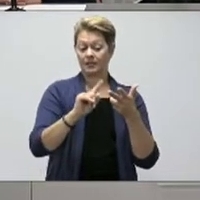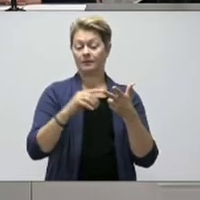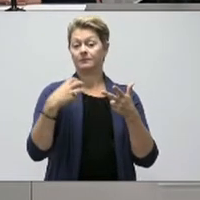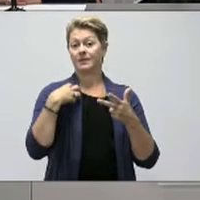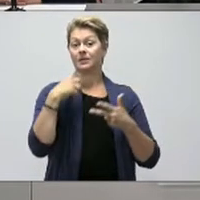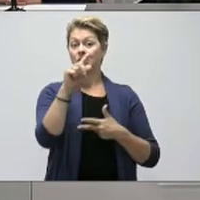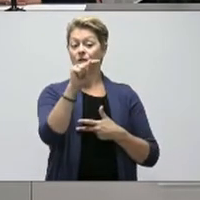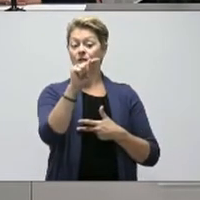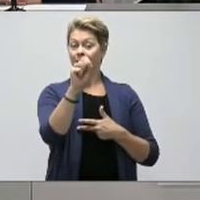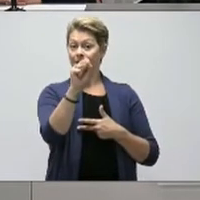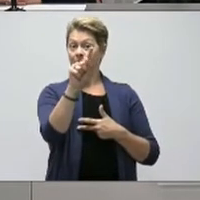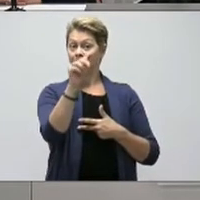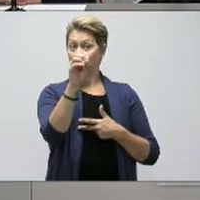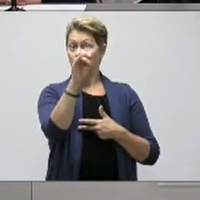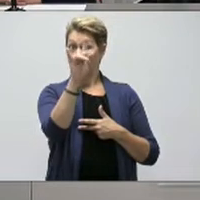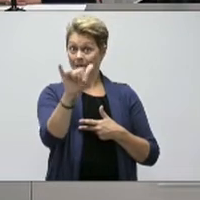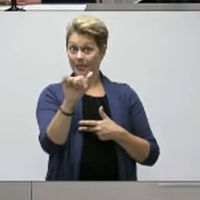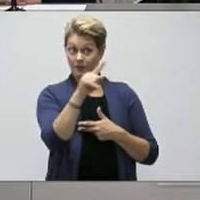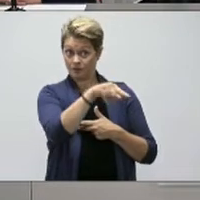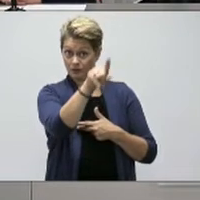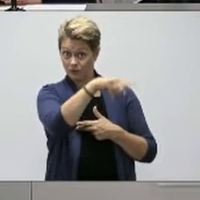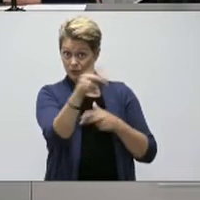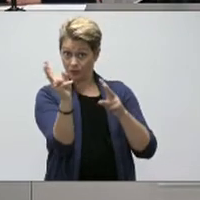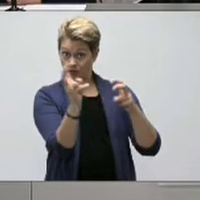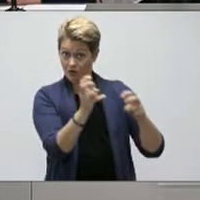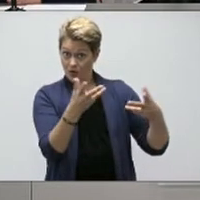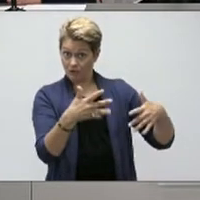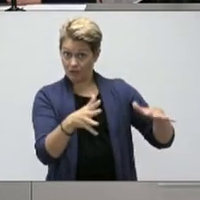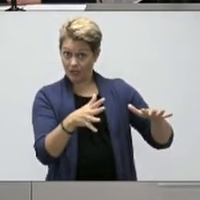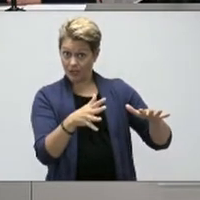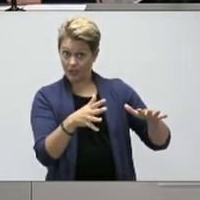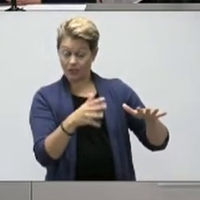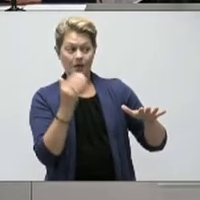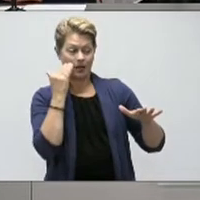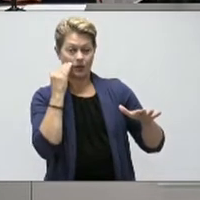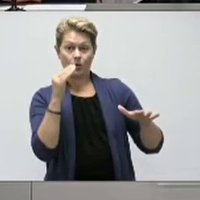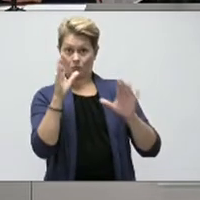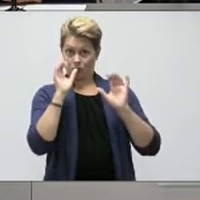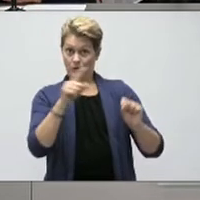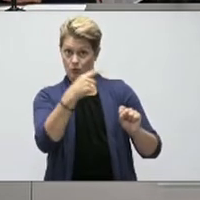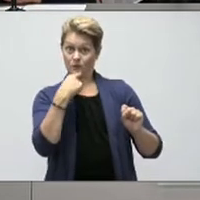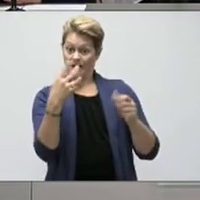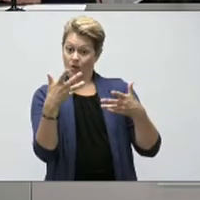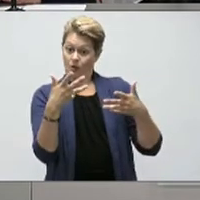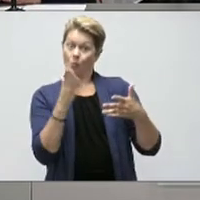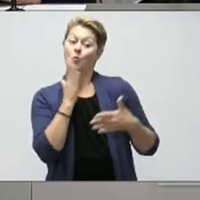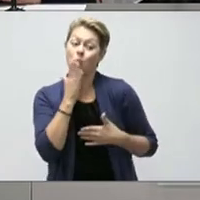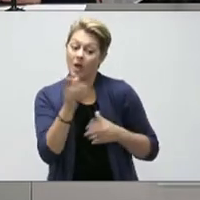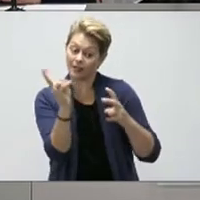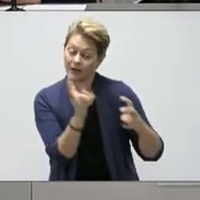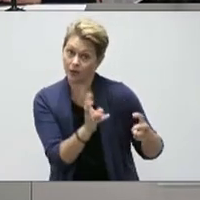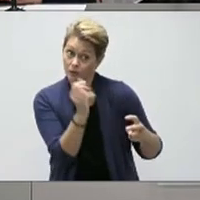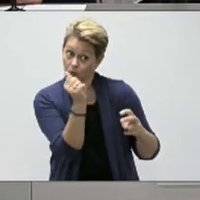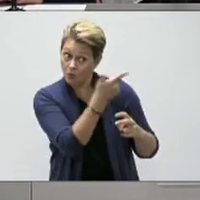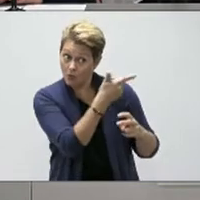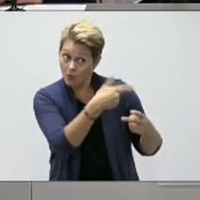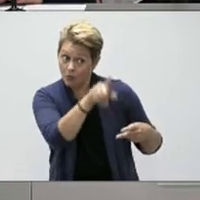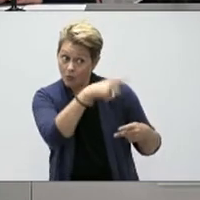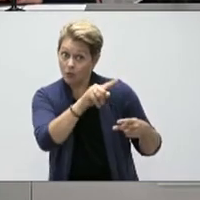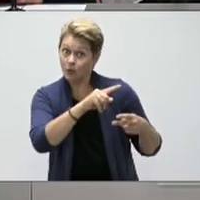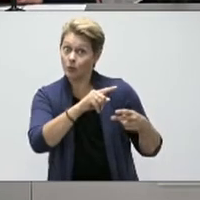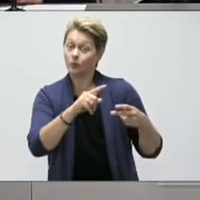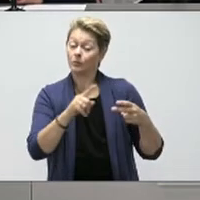you have downloaded it. And I know, Premier Fury, you mentioned yourself and your family will be. I'm wondering if you all have, and members of Cabinet and,